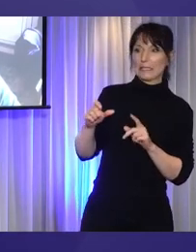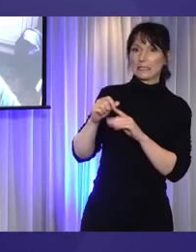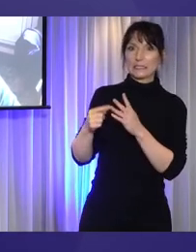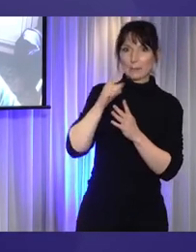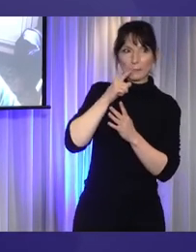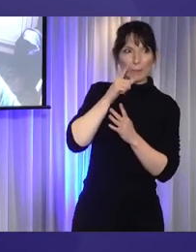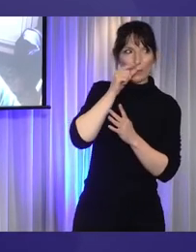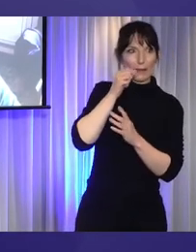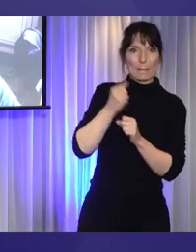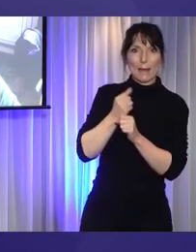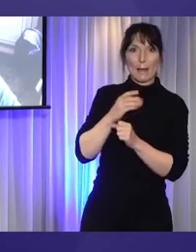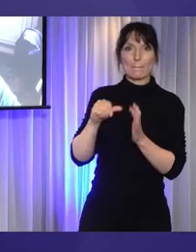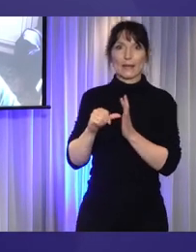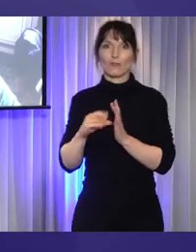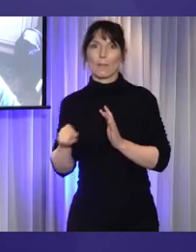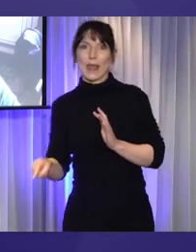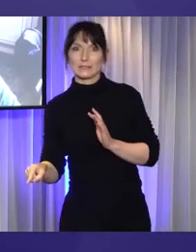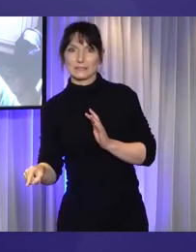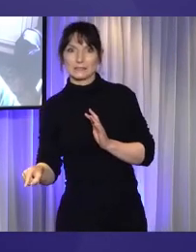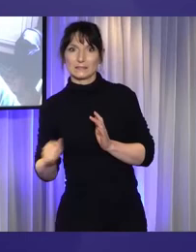to the general community?